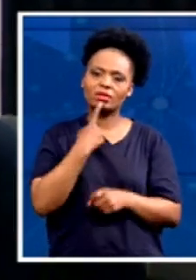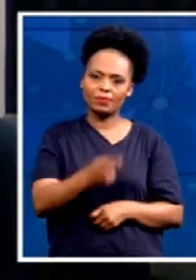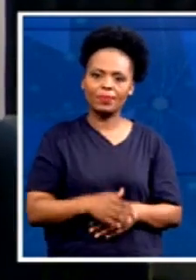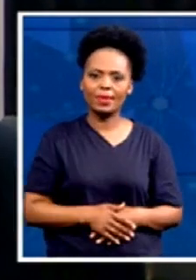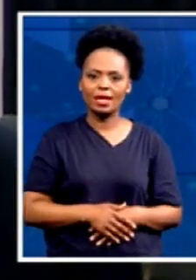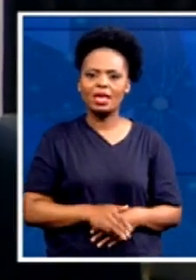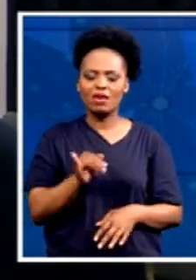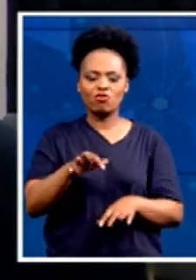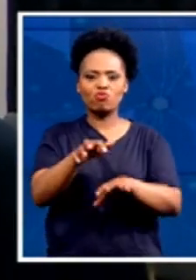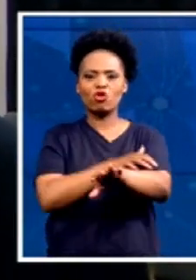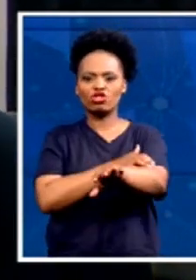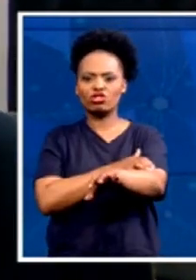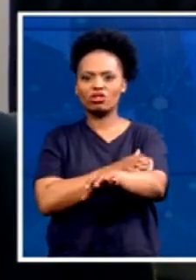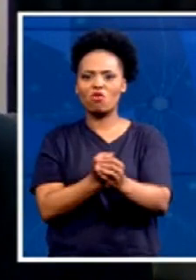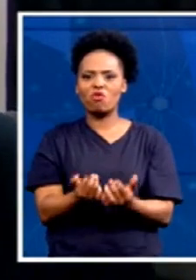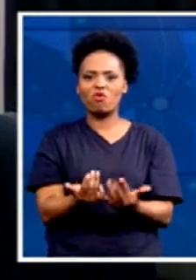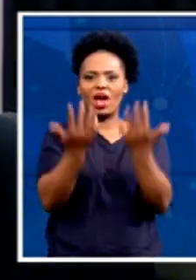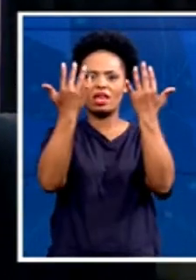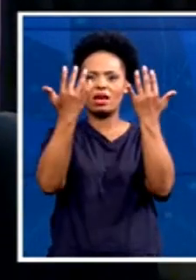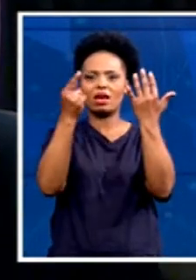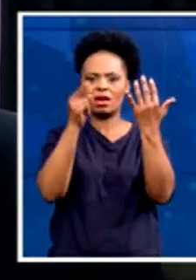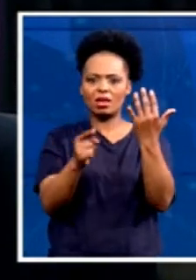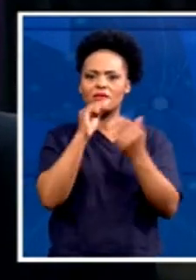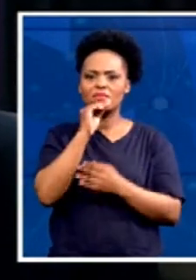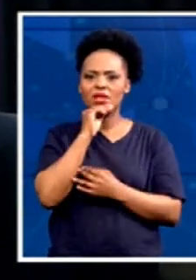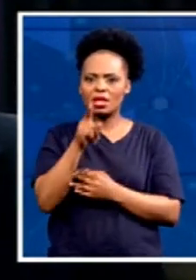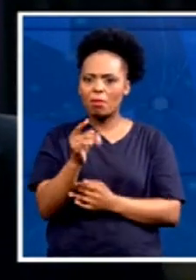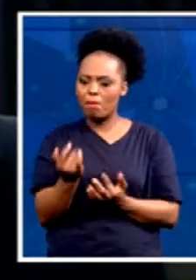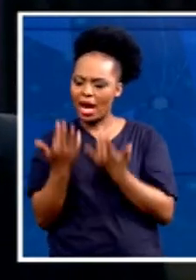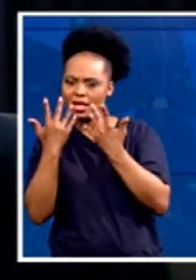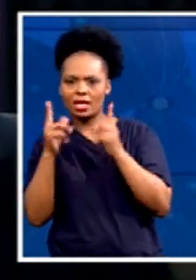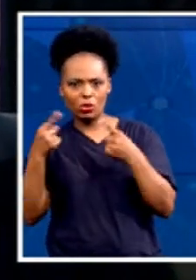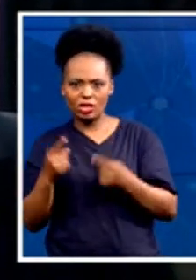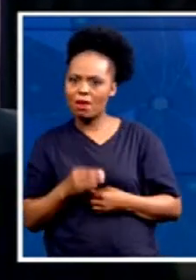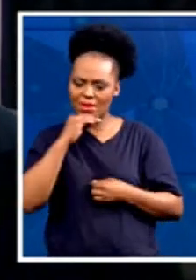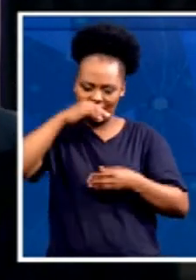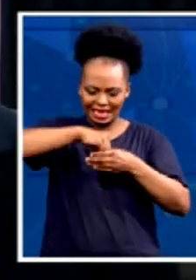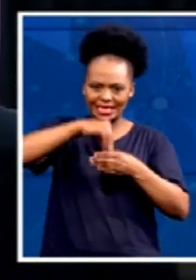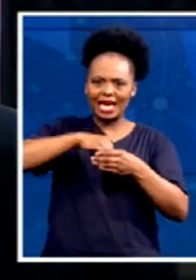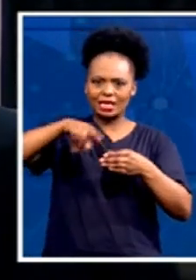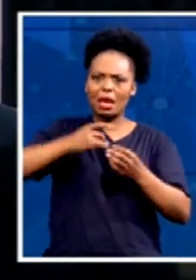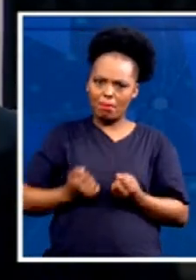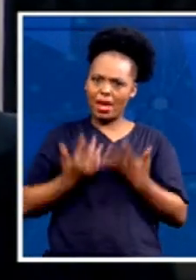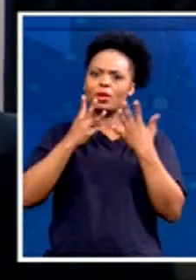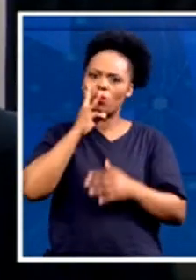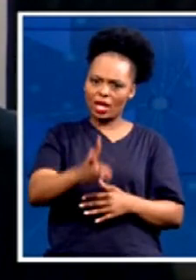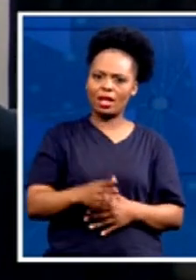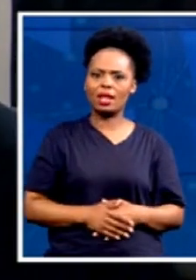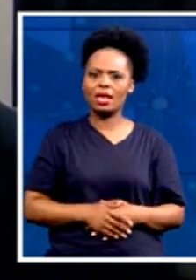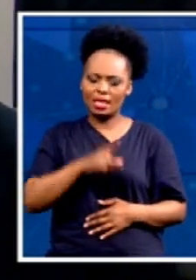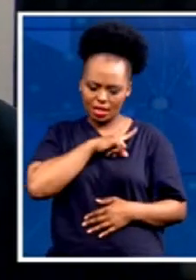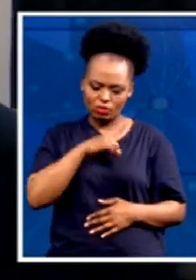bush, don't think you're not going to burn. You're also going to burn. And therefore, we have to take hands, but with respect,